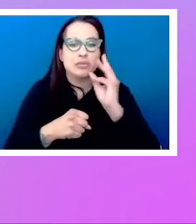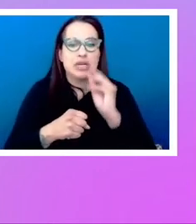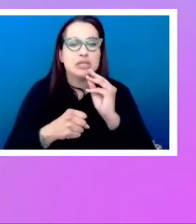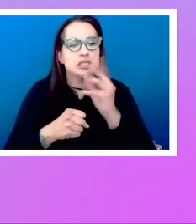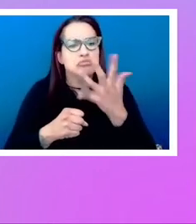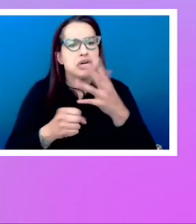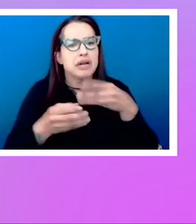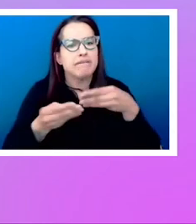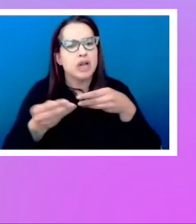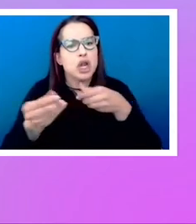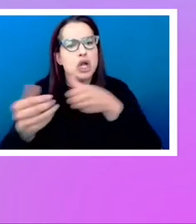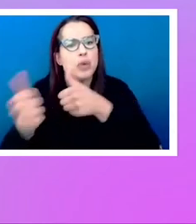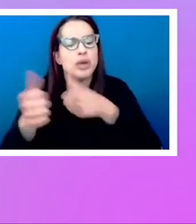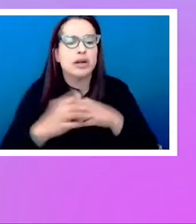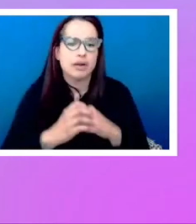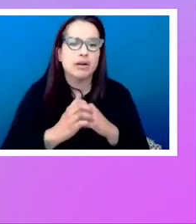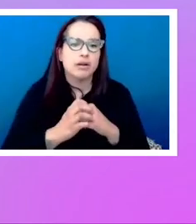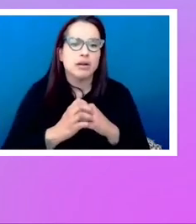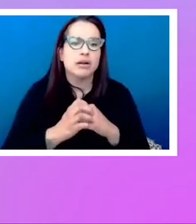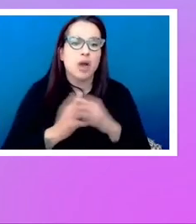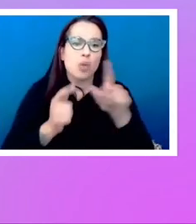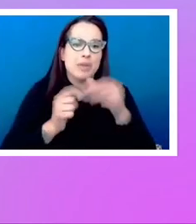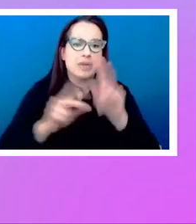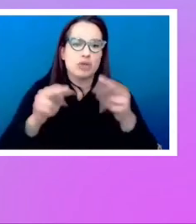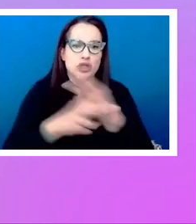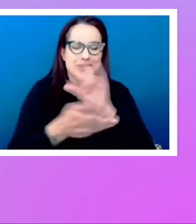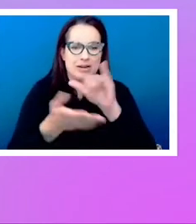fluid for people using the document.